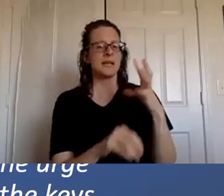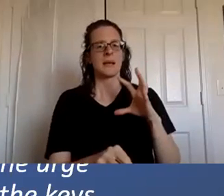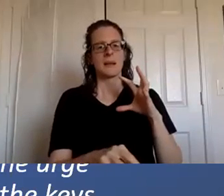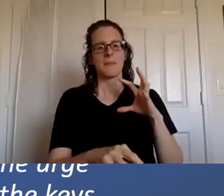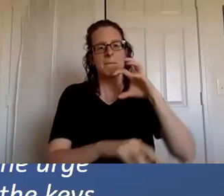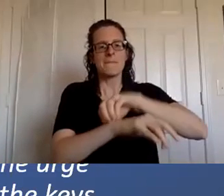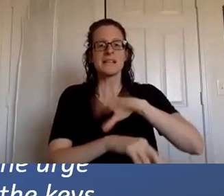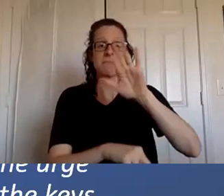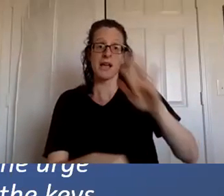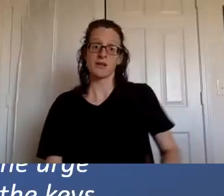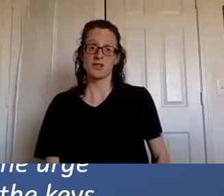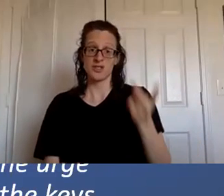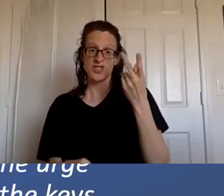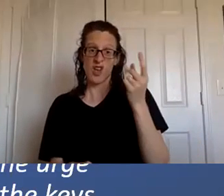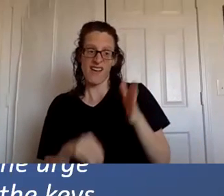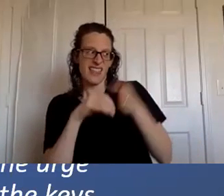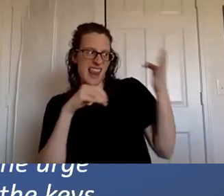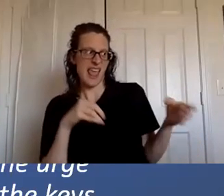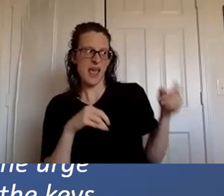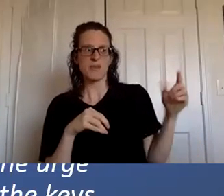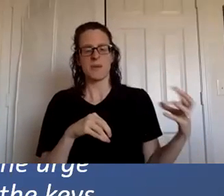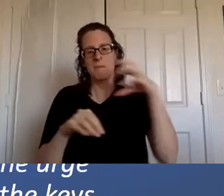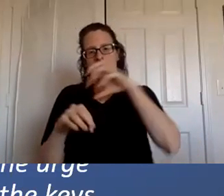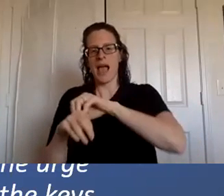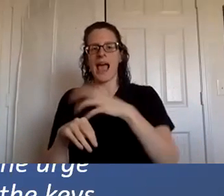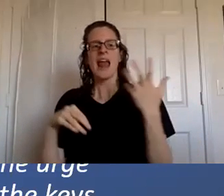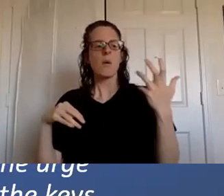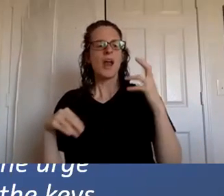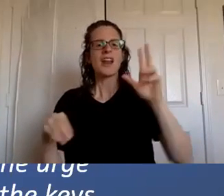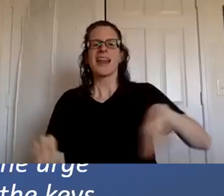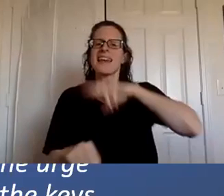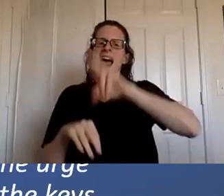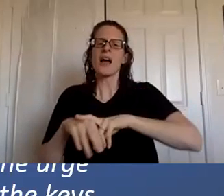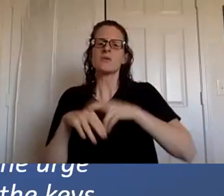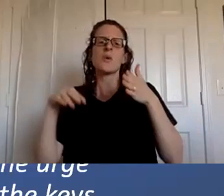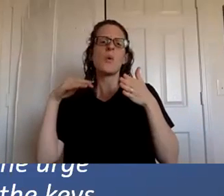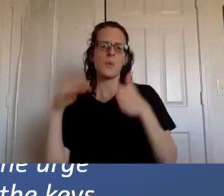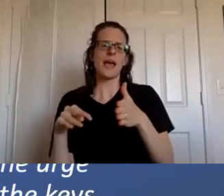neighbor's dog and I wanted a more natural route